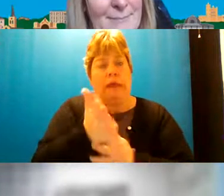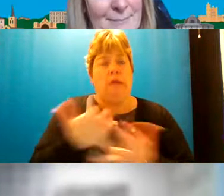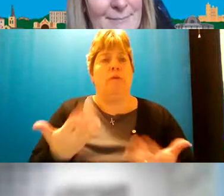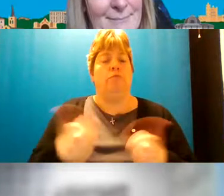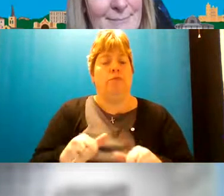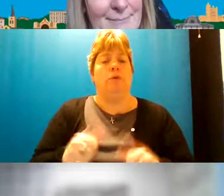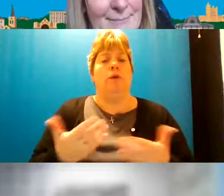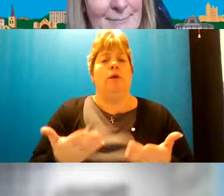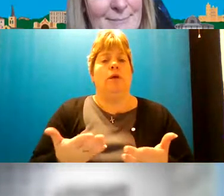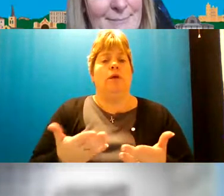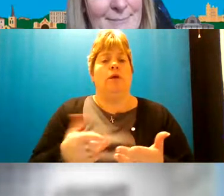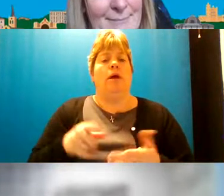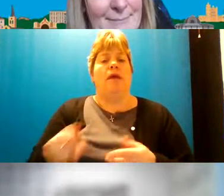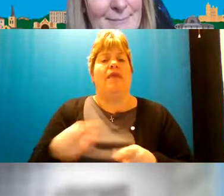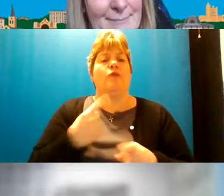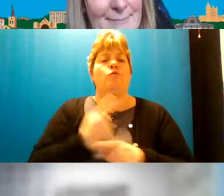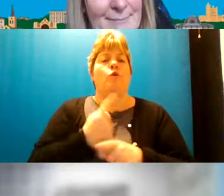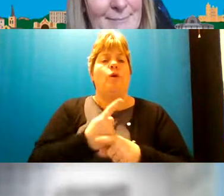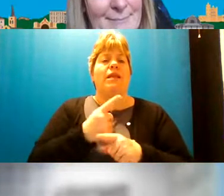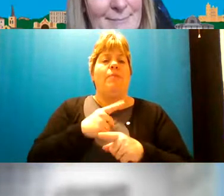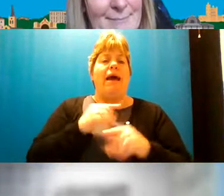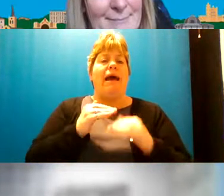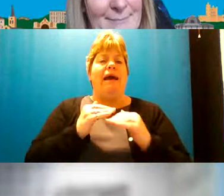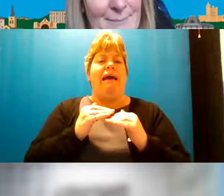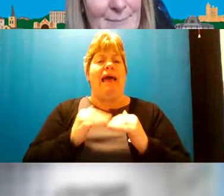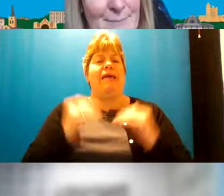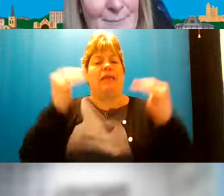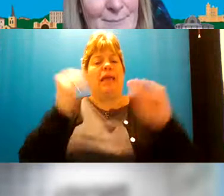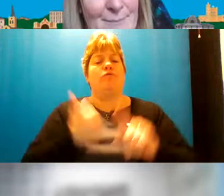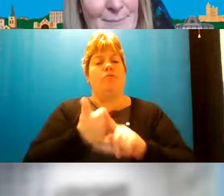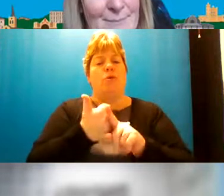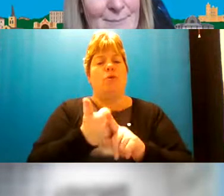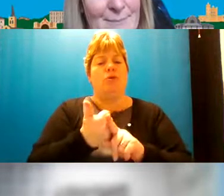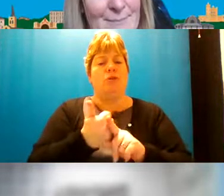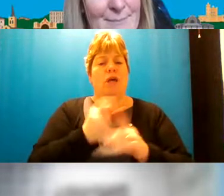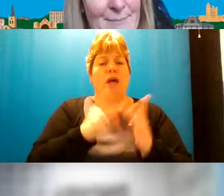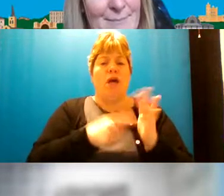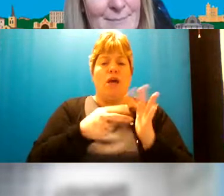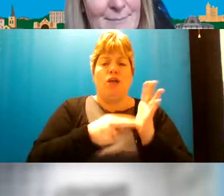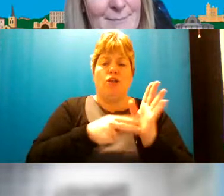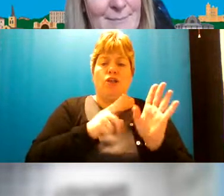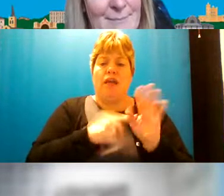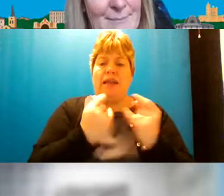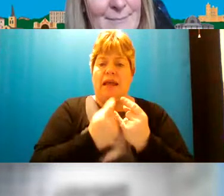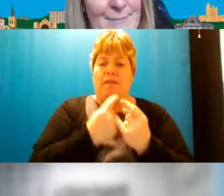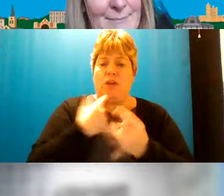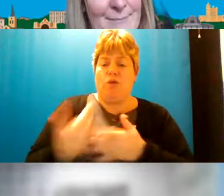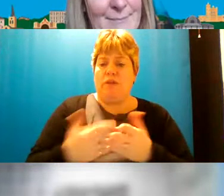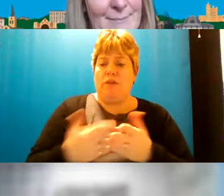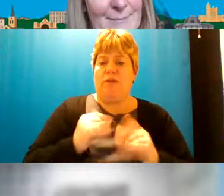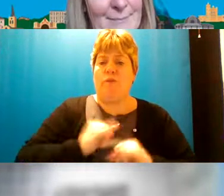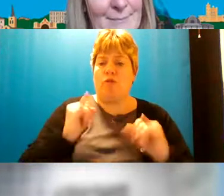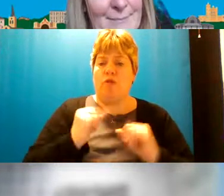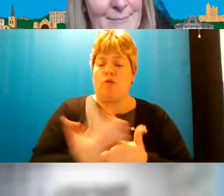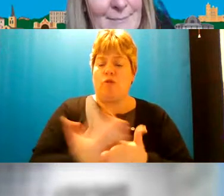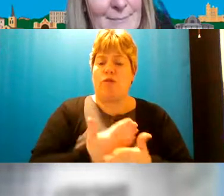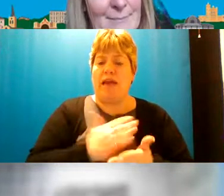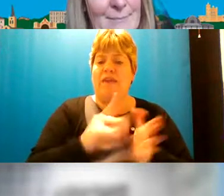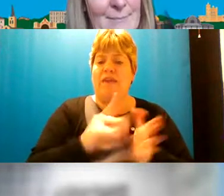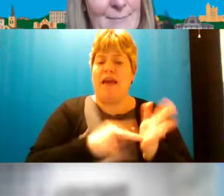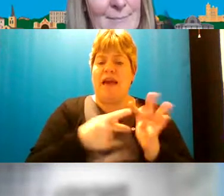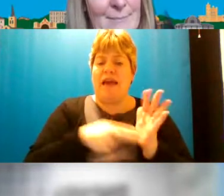which is about an escalation of support jenny was there anything you wanted to bring in from the kind of crisis or safe haven side